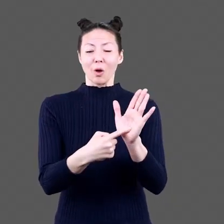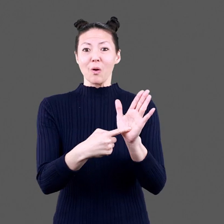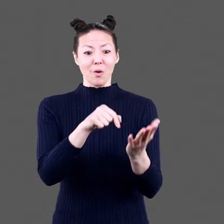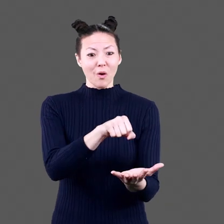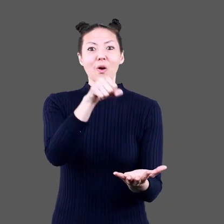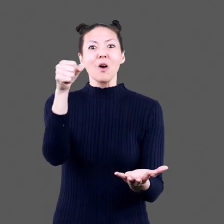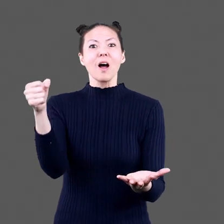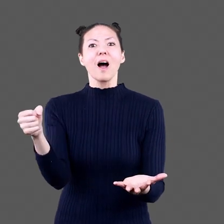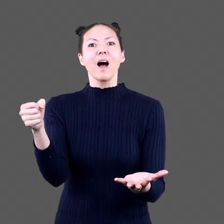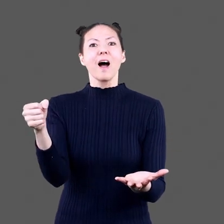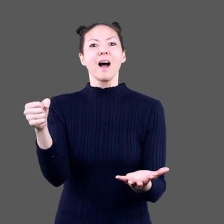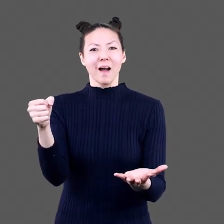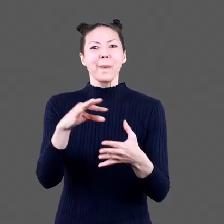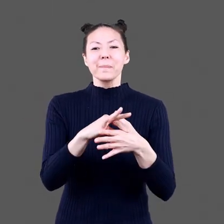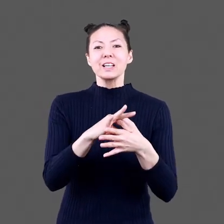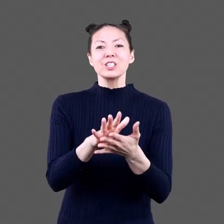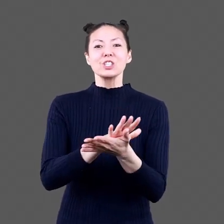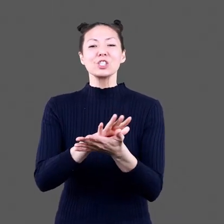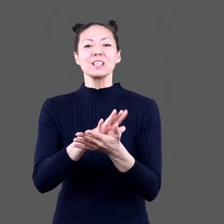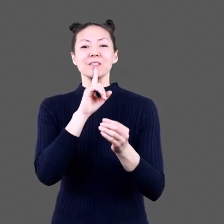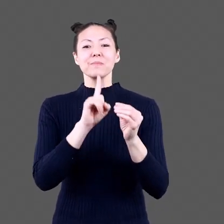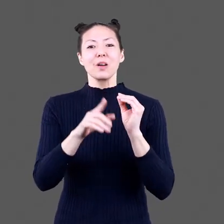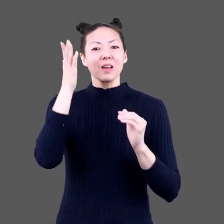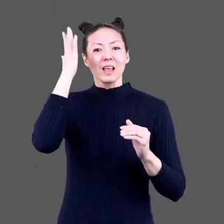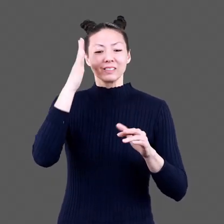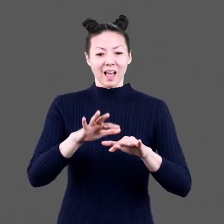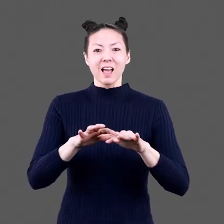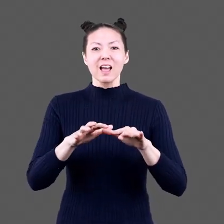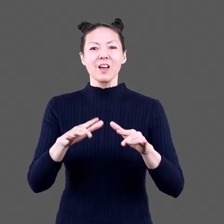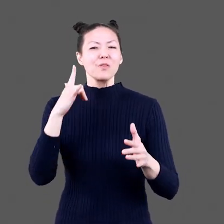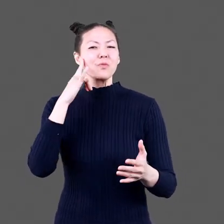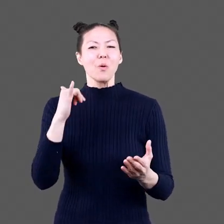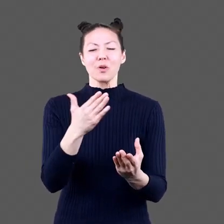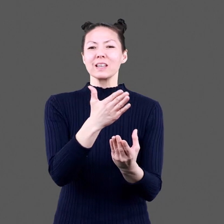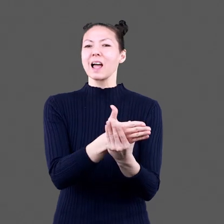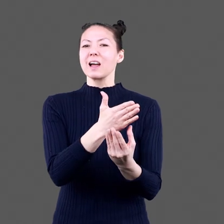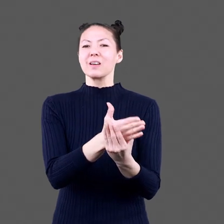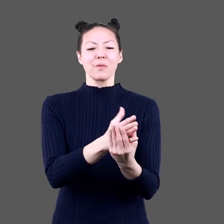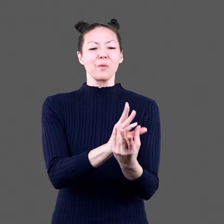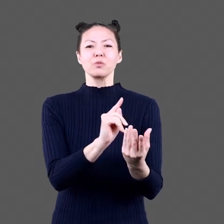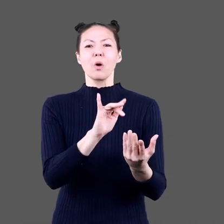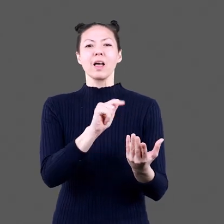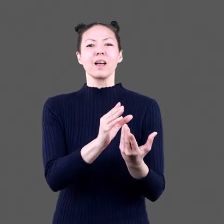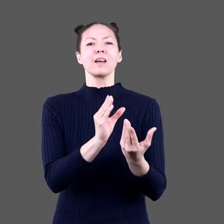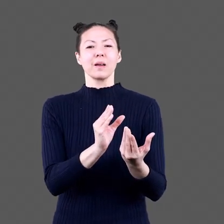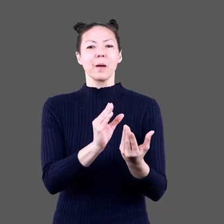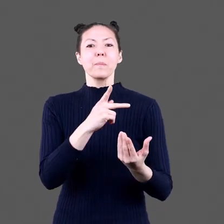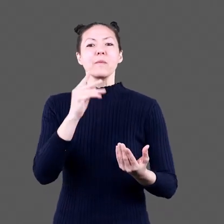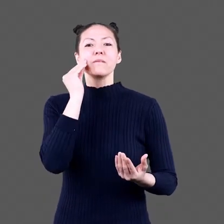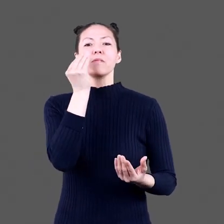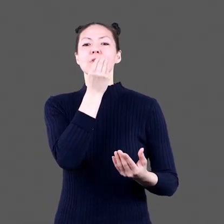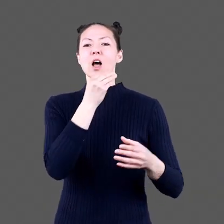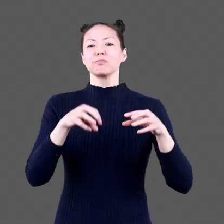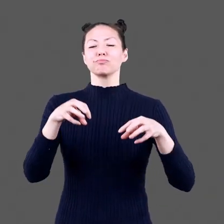a taco Meat, cheese, tomatoes, and lettuce Pile high in a golden tortilla A purple